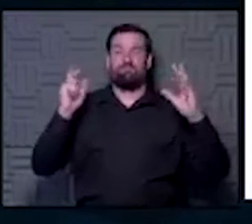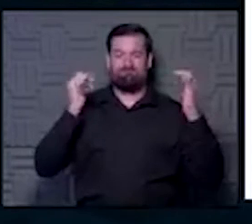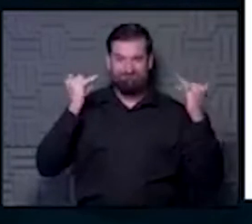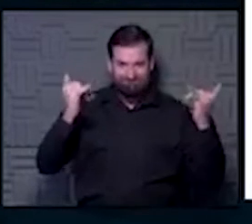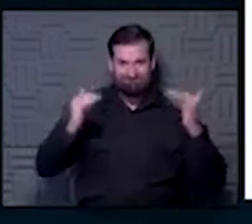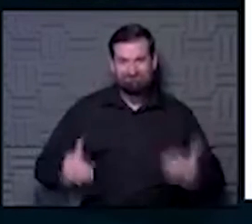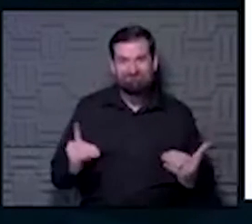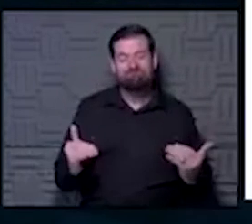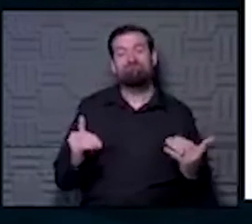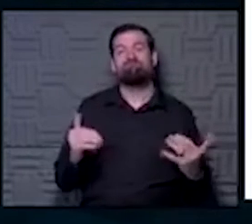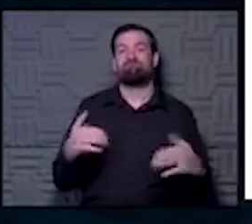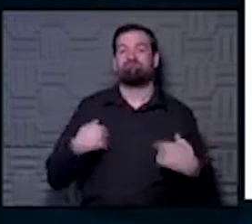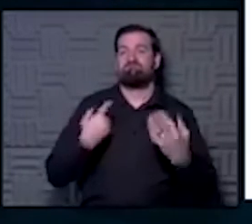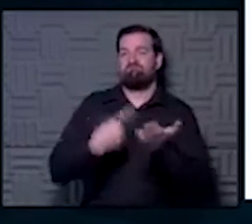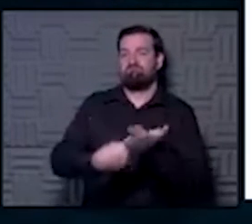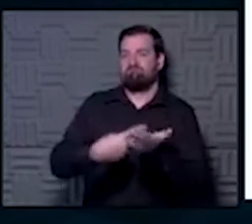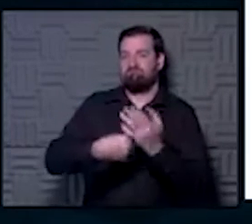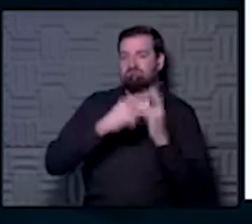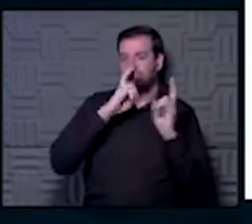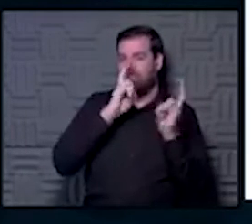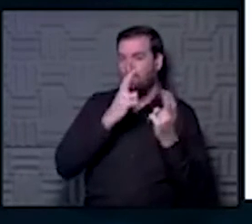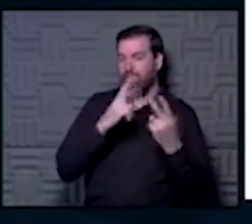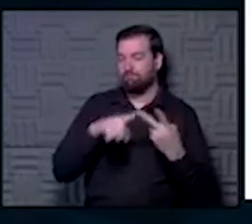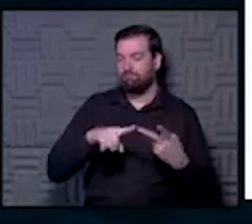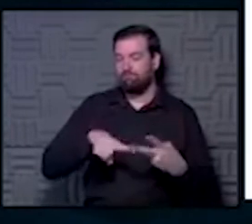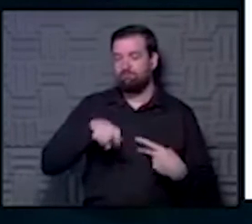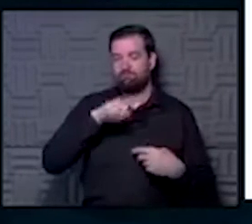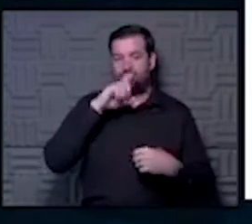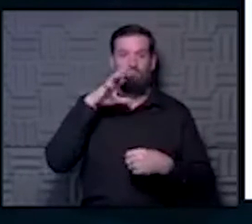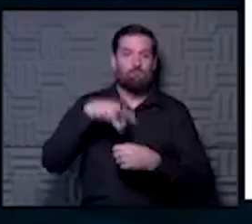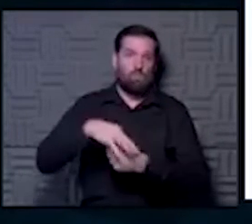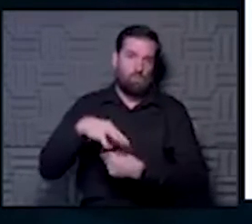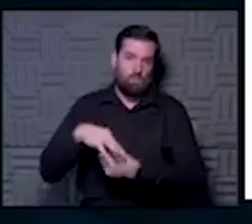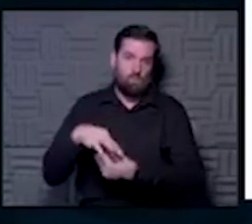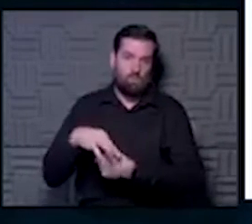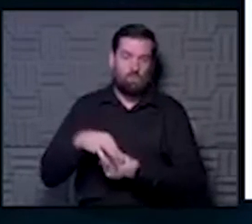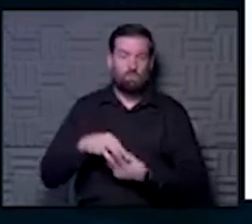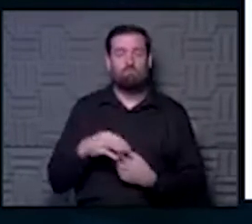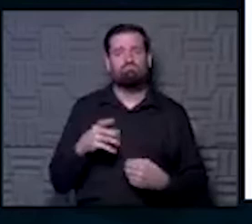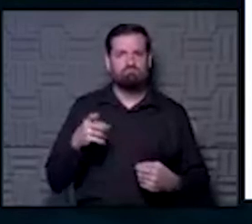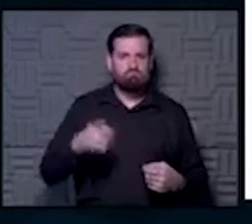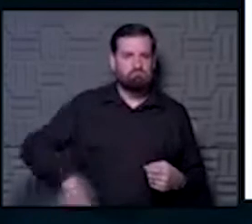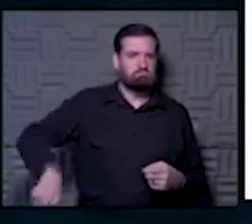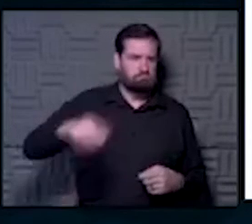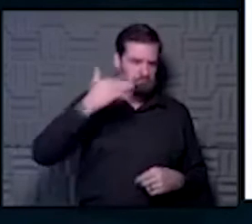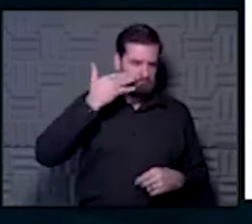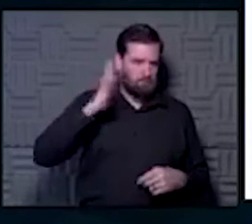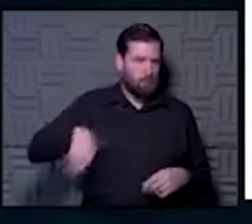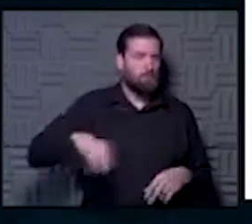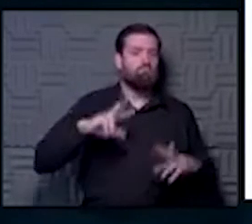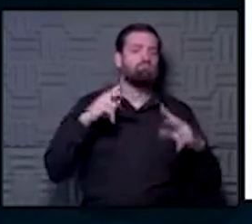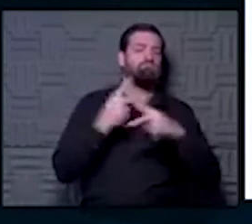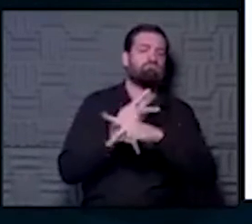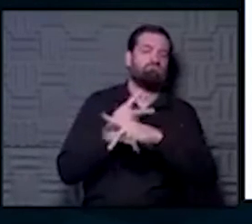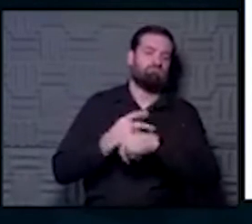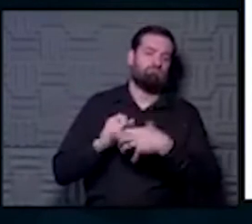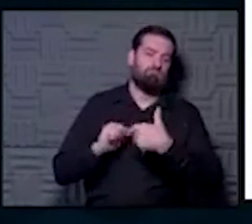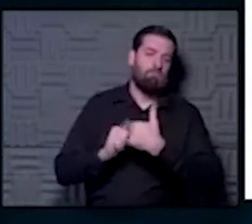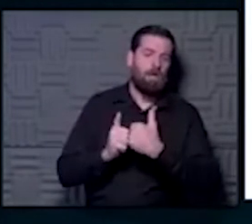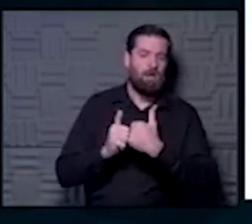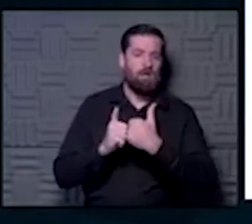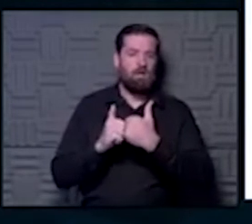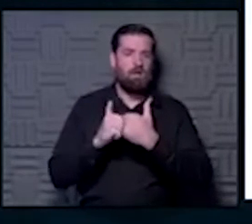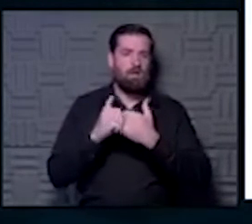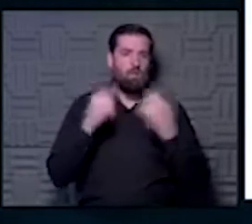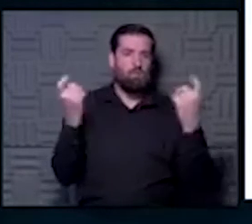go ahead and talk about Halloween and voting. So we know people are looking to figure out how they're going to celebrate Halloween,